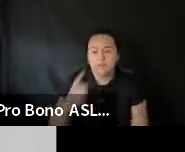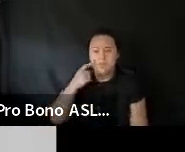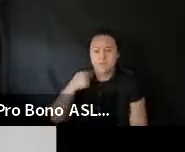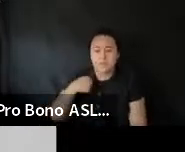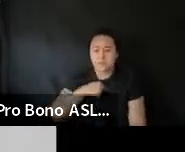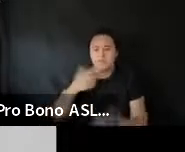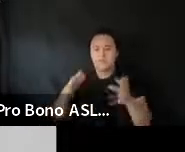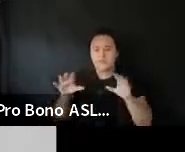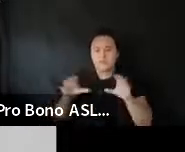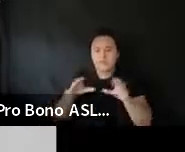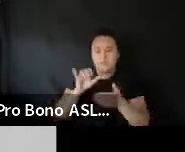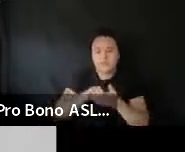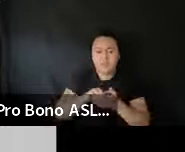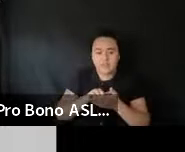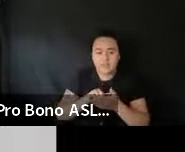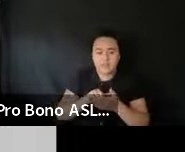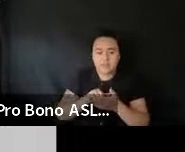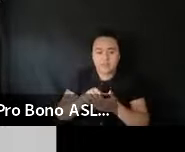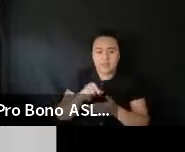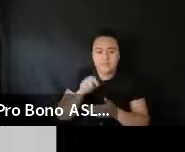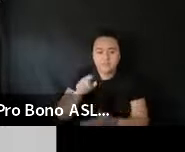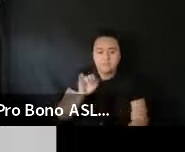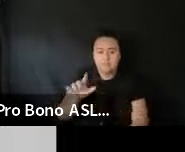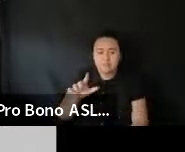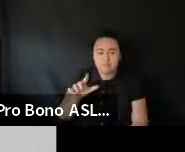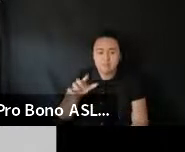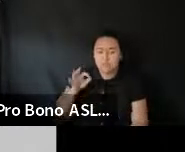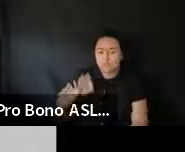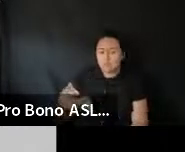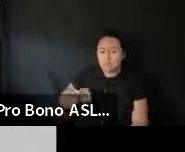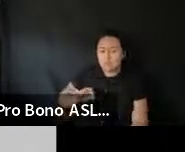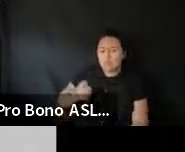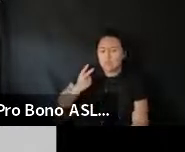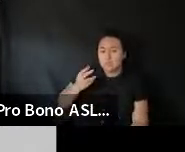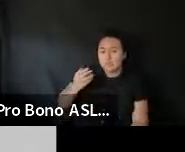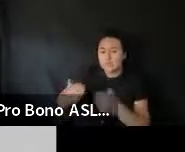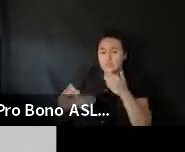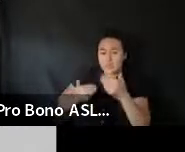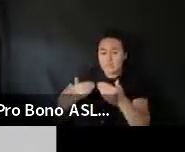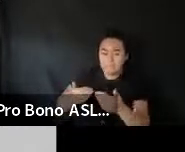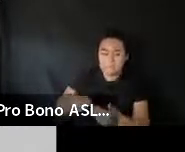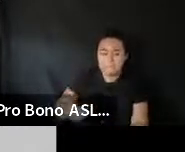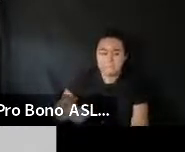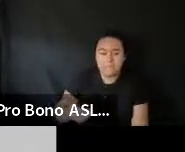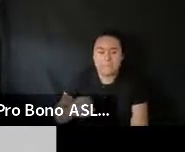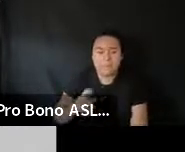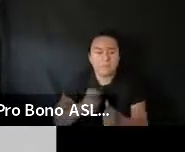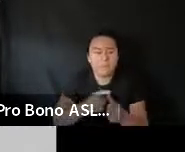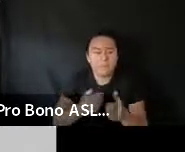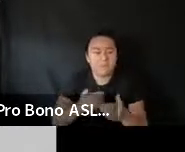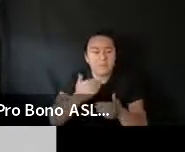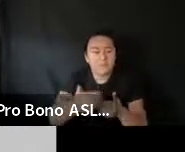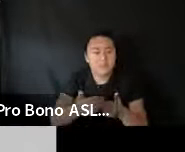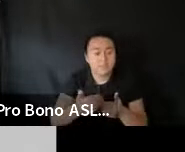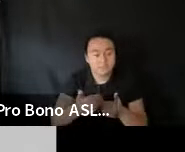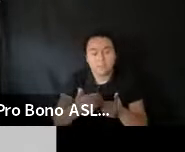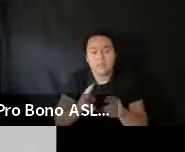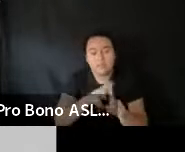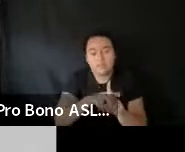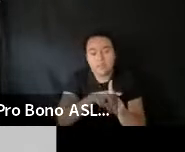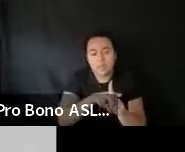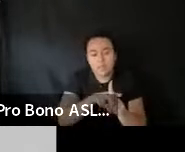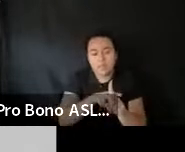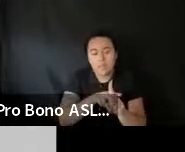Um. So. Uh. For Illinois. The. The credit is a sort of a two-step process. So the first step is to. To apply. For the incentive.